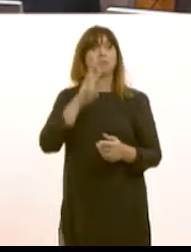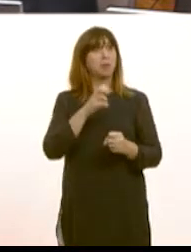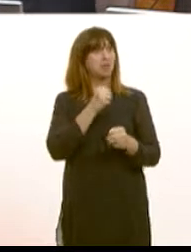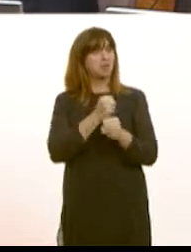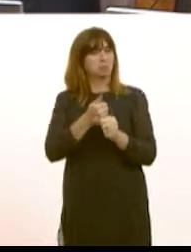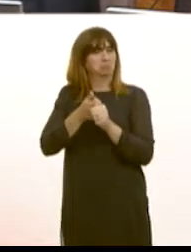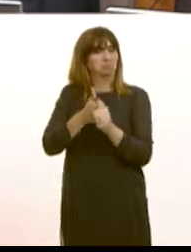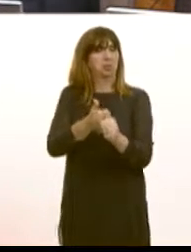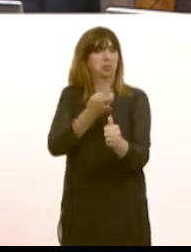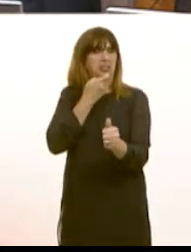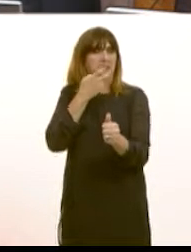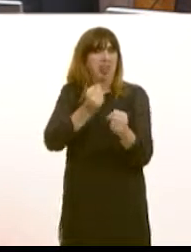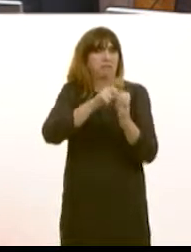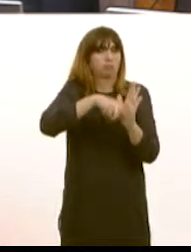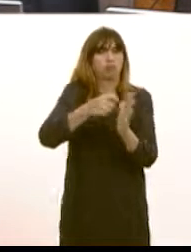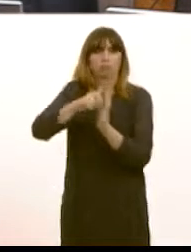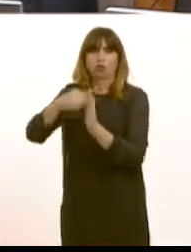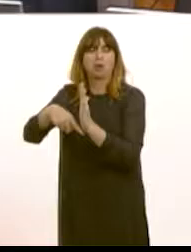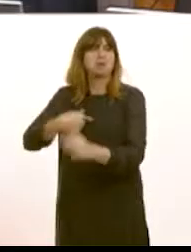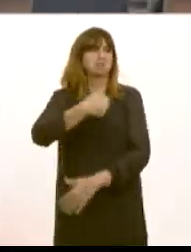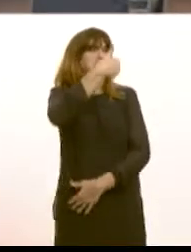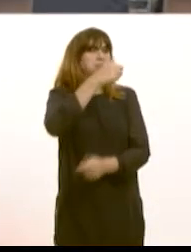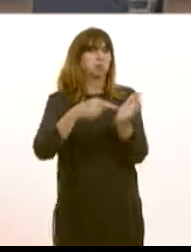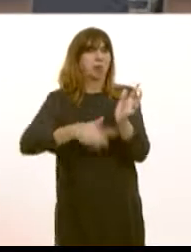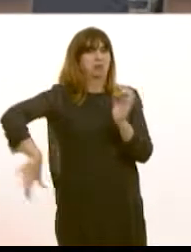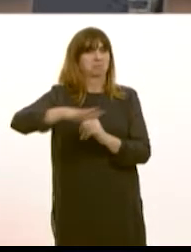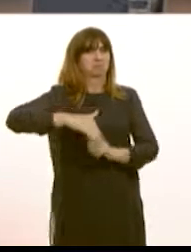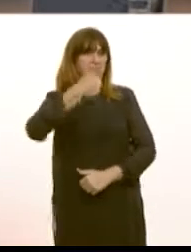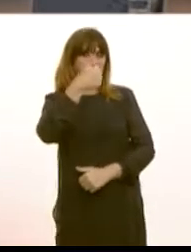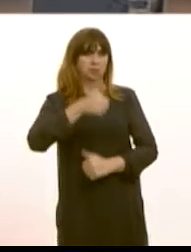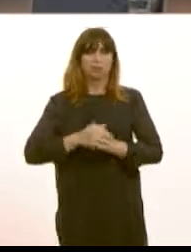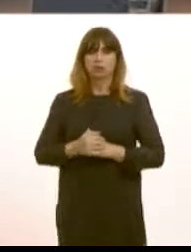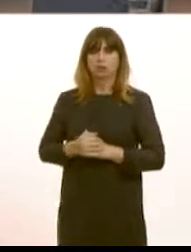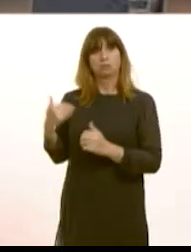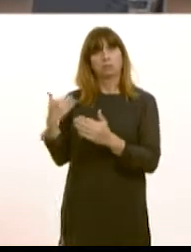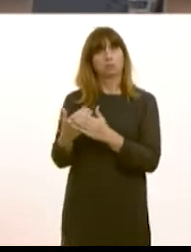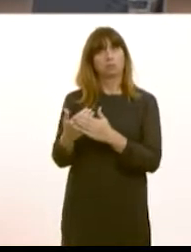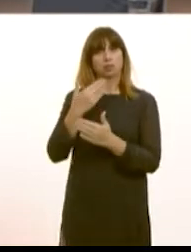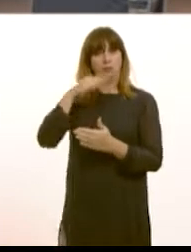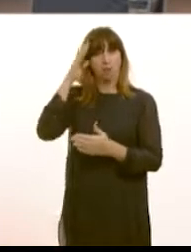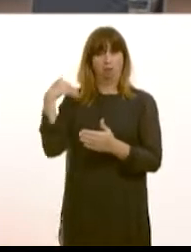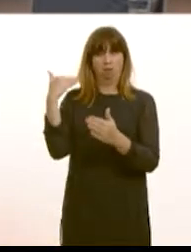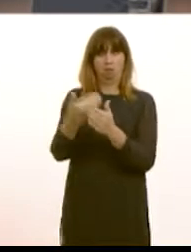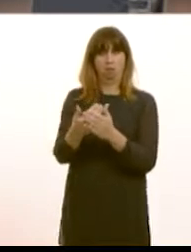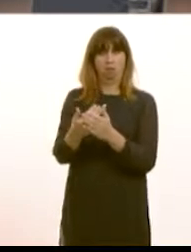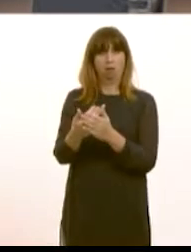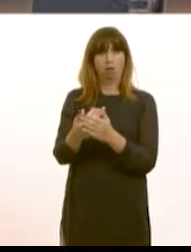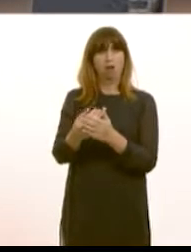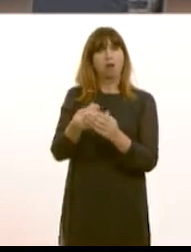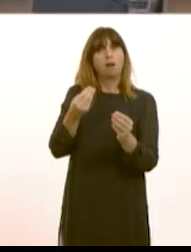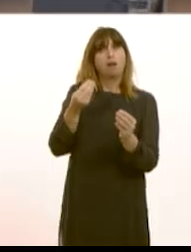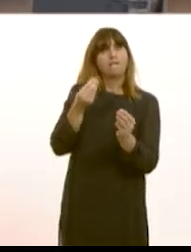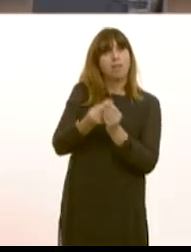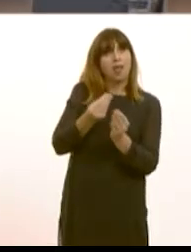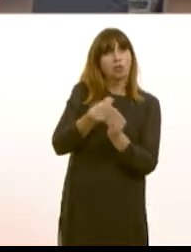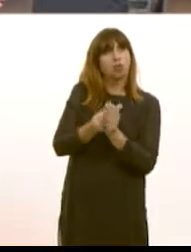steel industry through those projects, which I very much welcome in Portolibut. But also, we've seen over the summer pieces we last met, financial improvements in the steel industry in